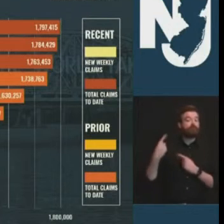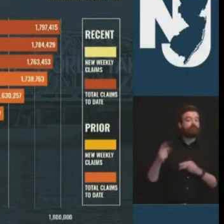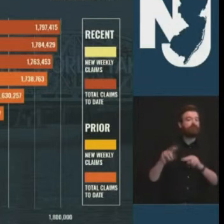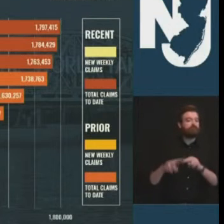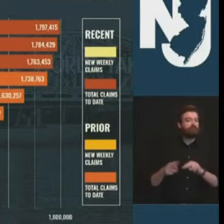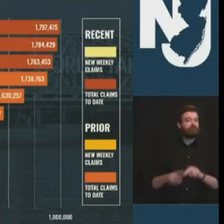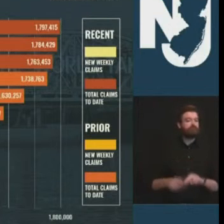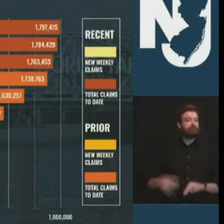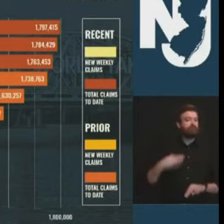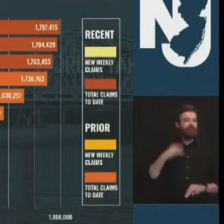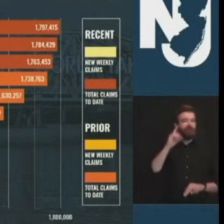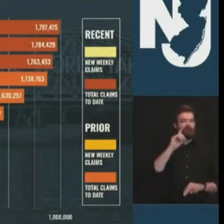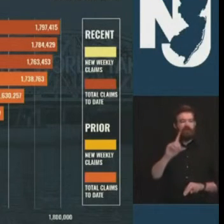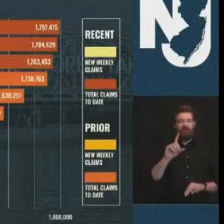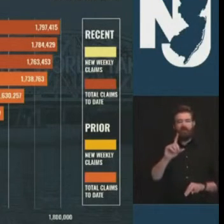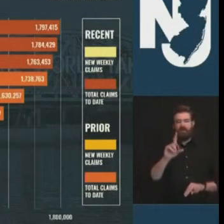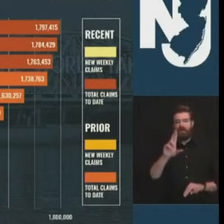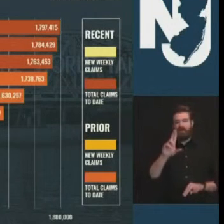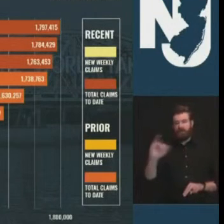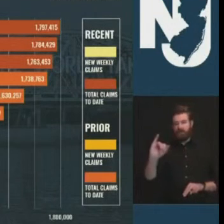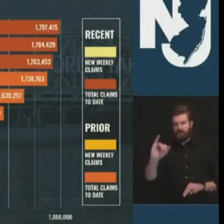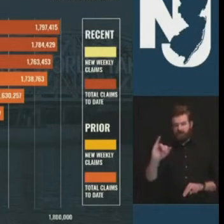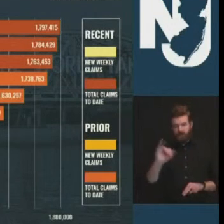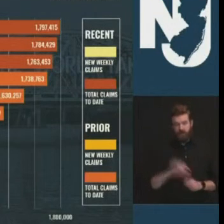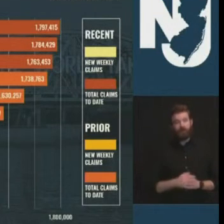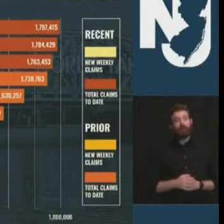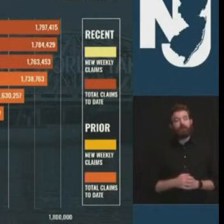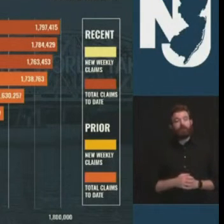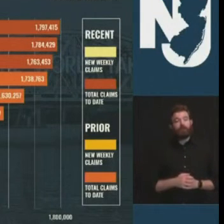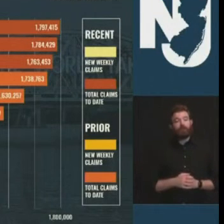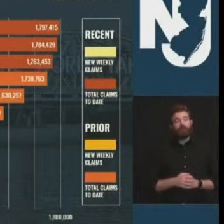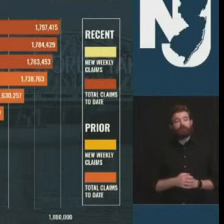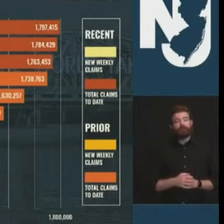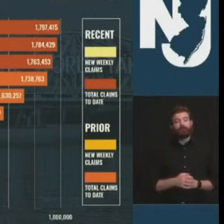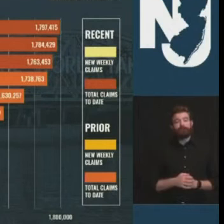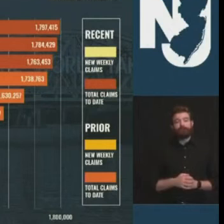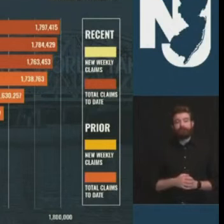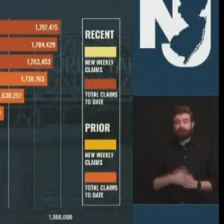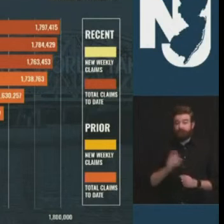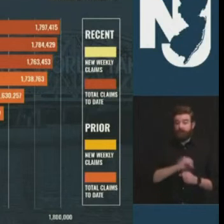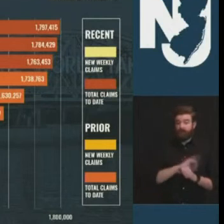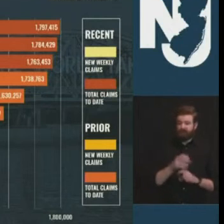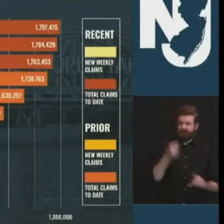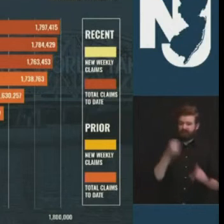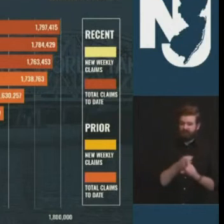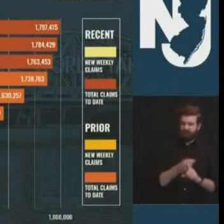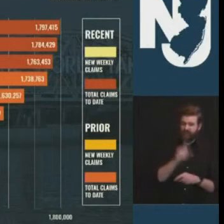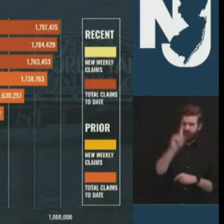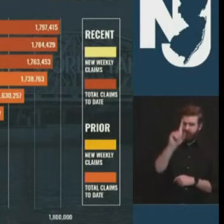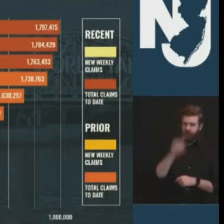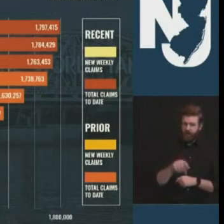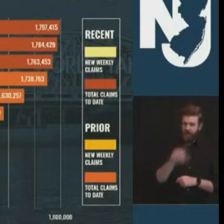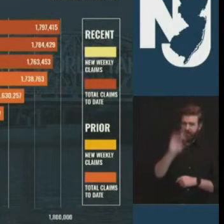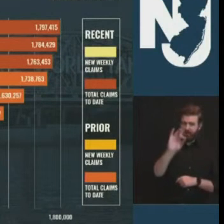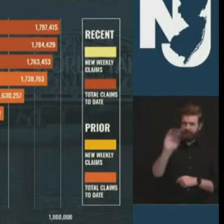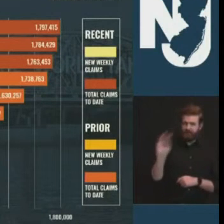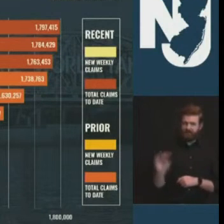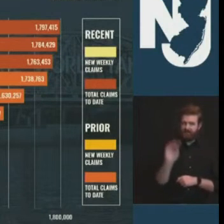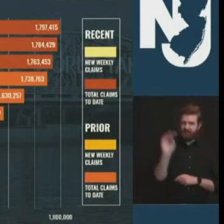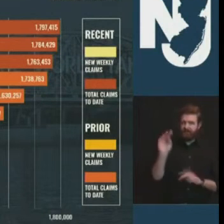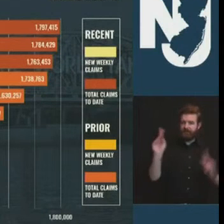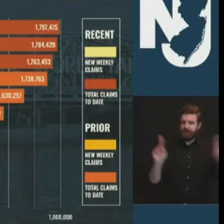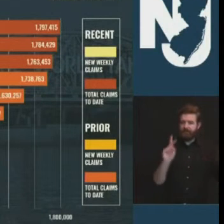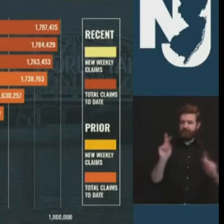pandemic has had as nearly 1.8 million new jerseans have sought unemployment benefits since march that is an